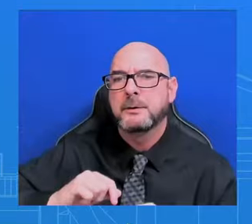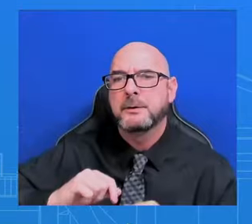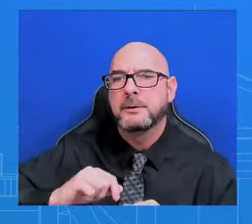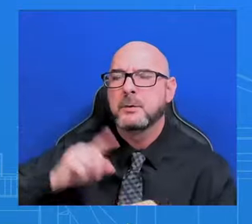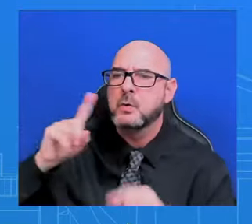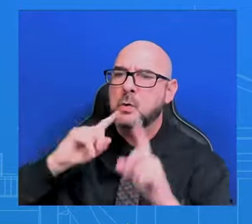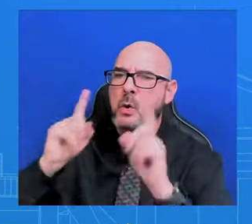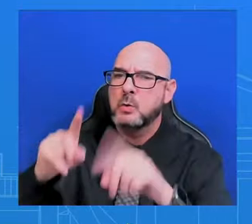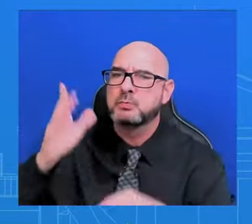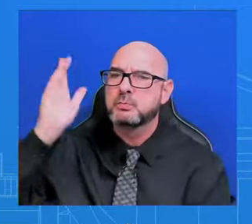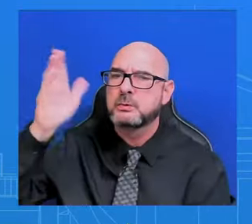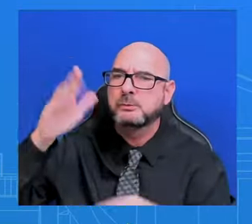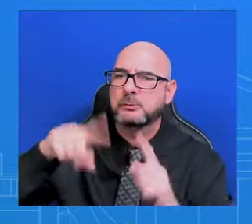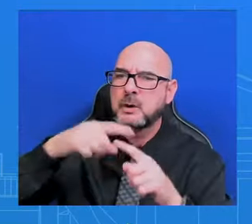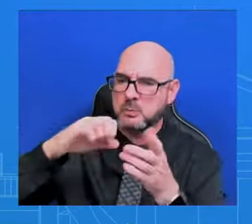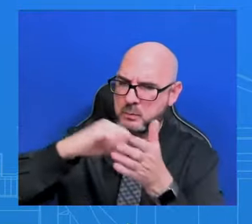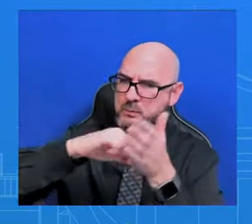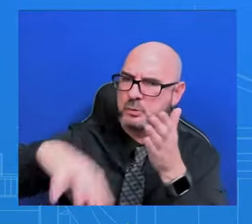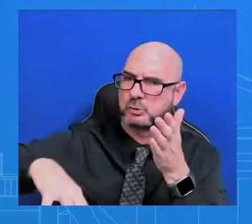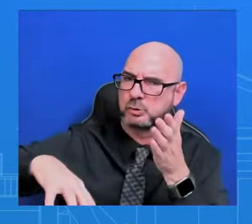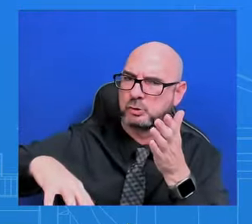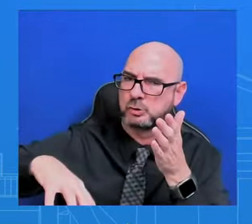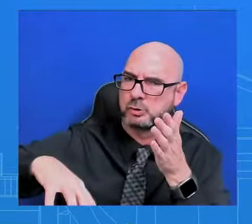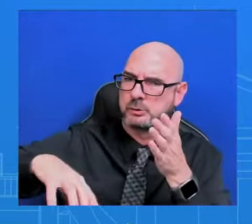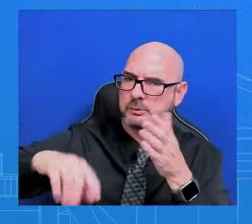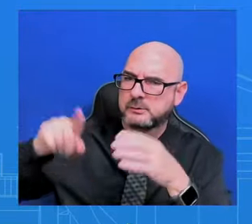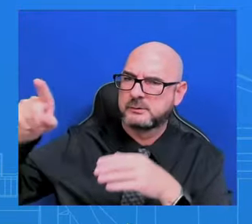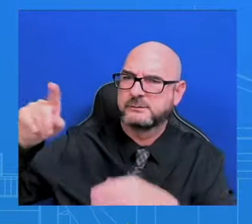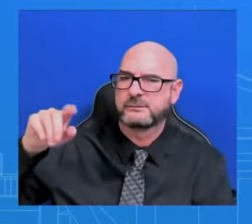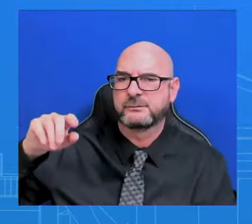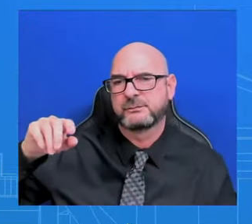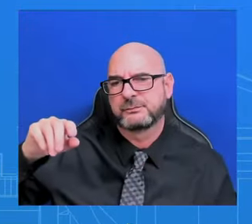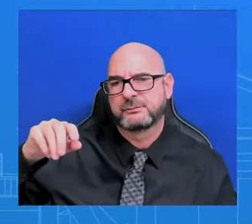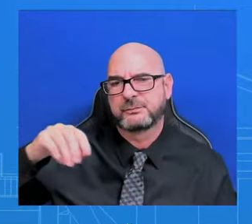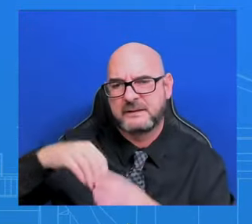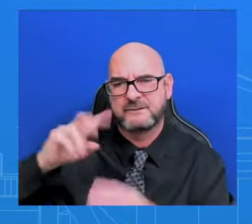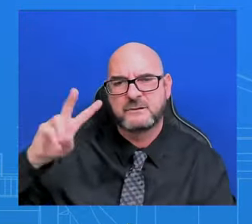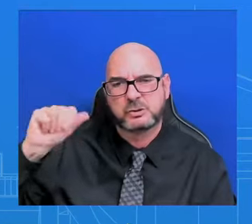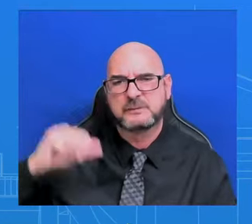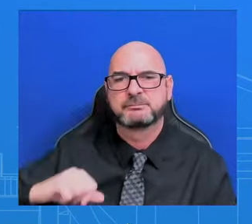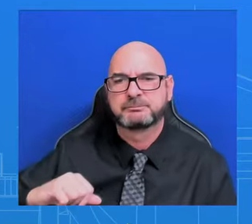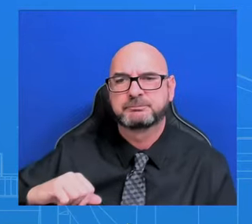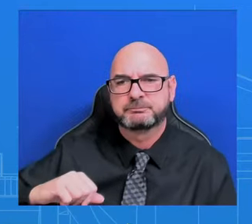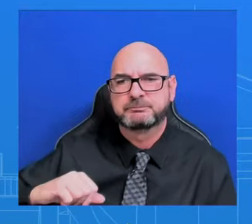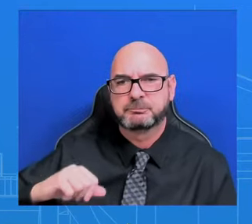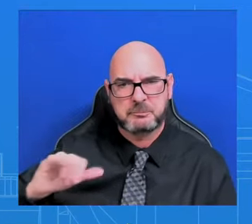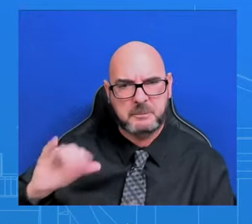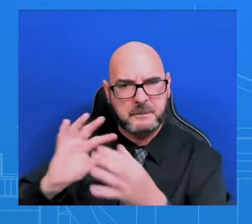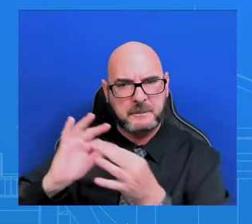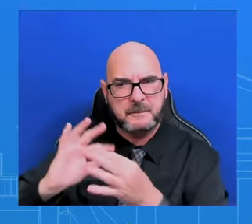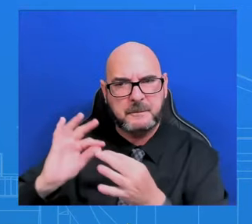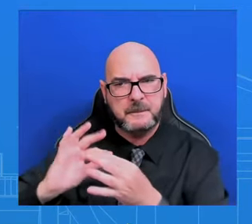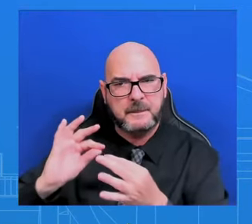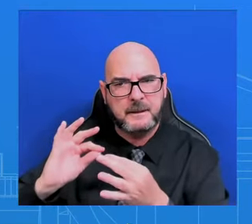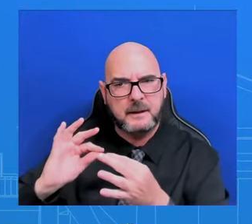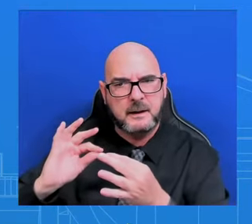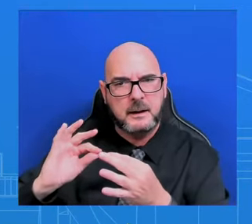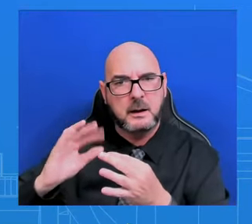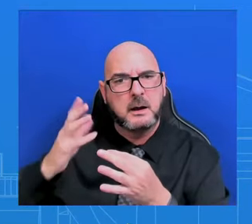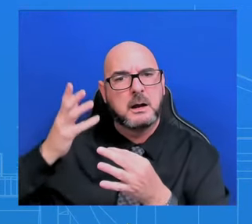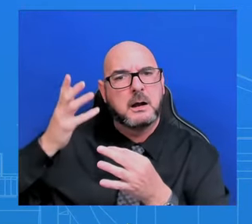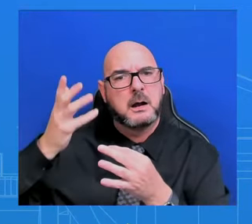He has often said he would like Congress to codify Roe. Are there talks between the White House and